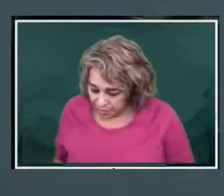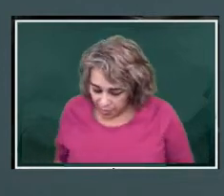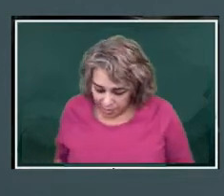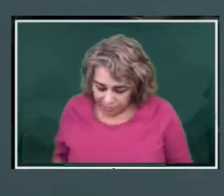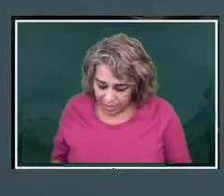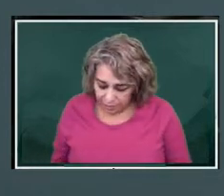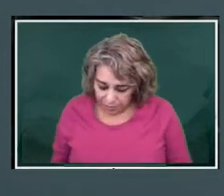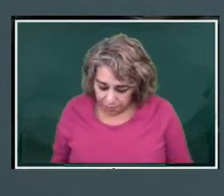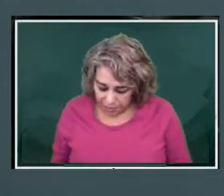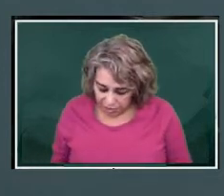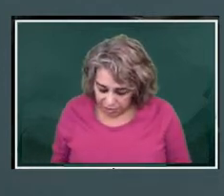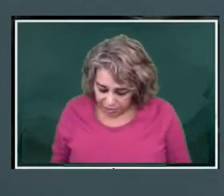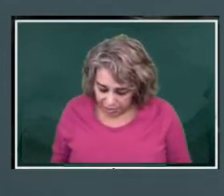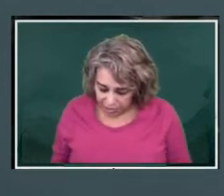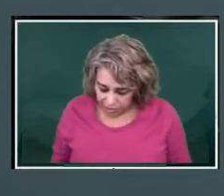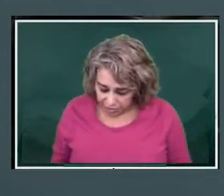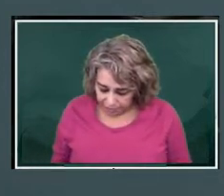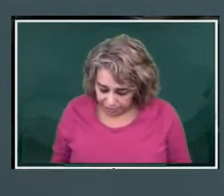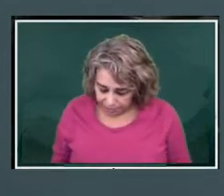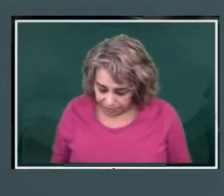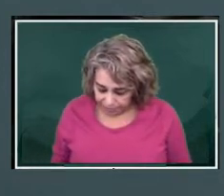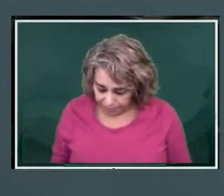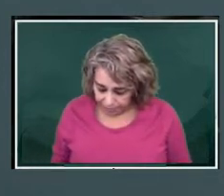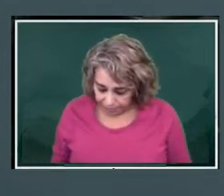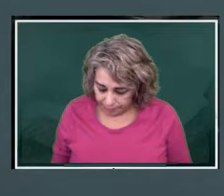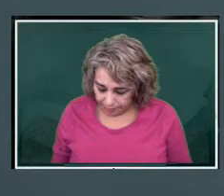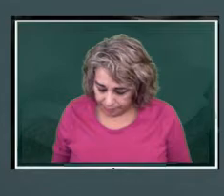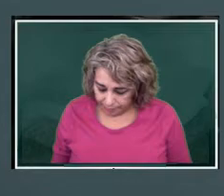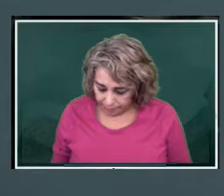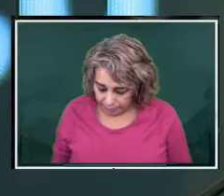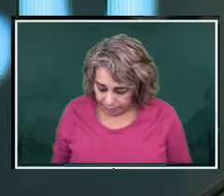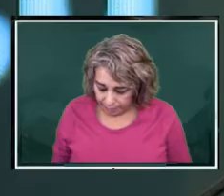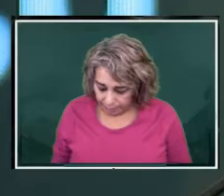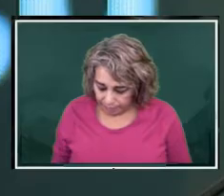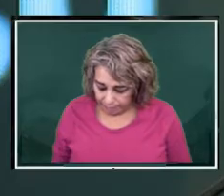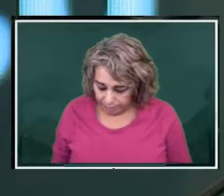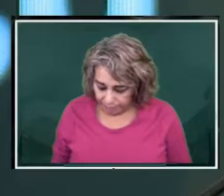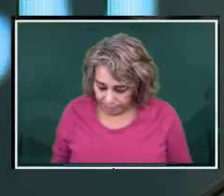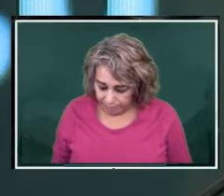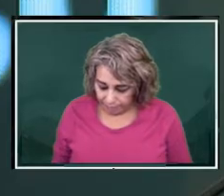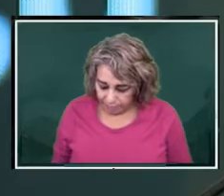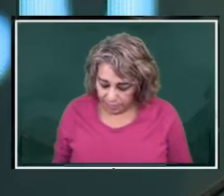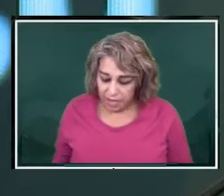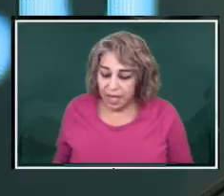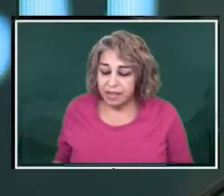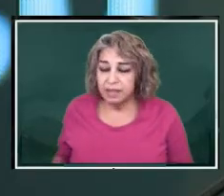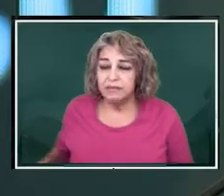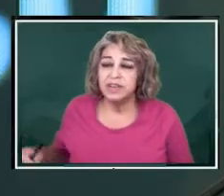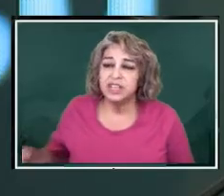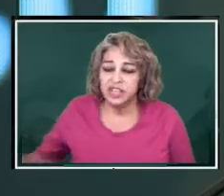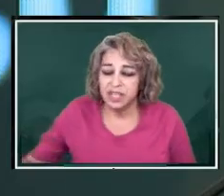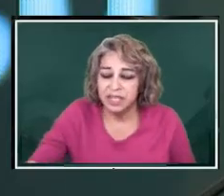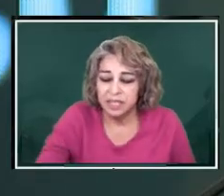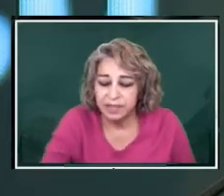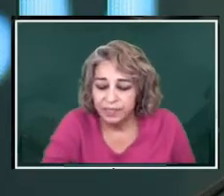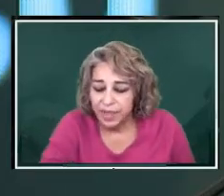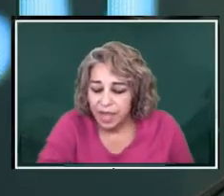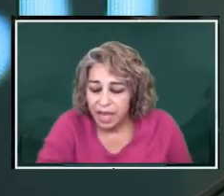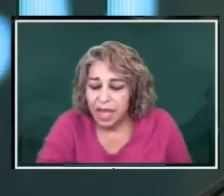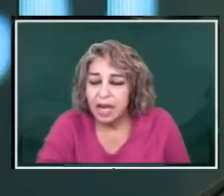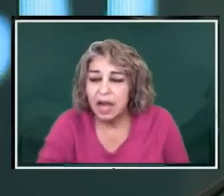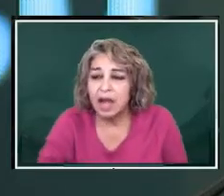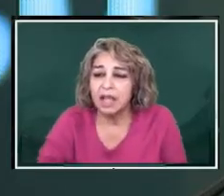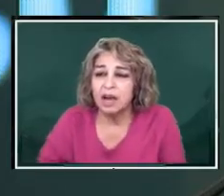They were giving them special attention, and the vigilance.